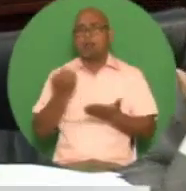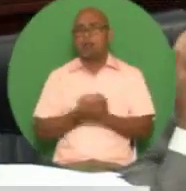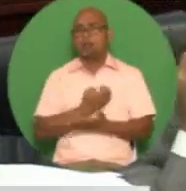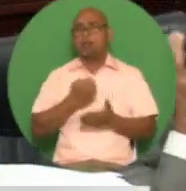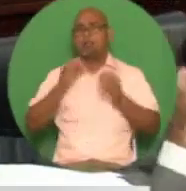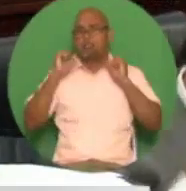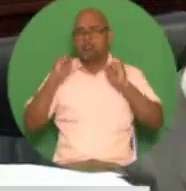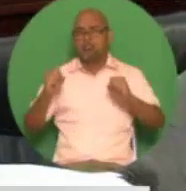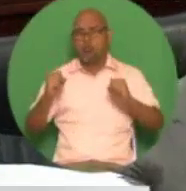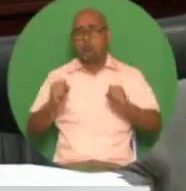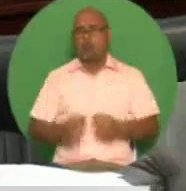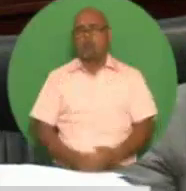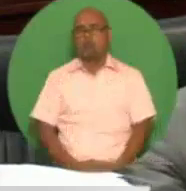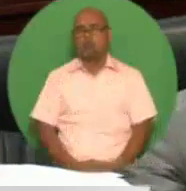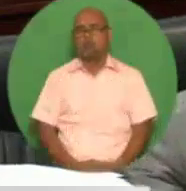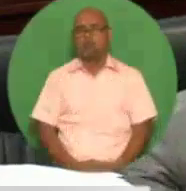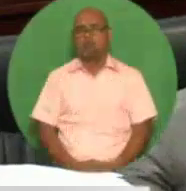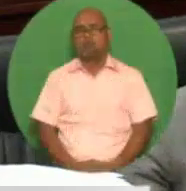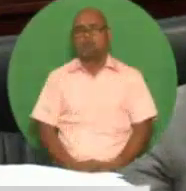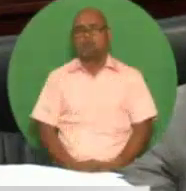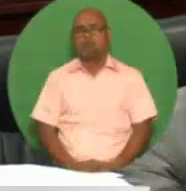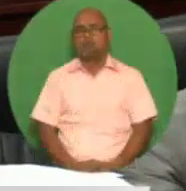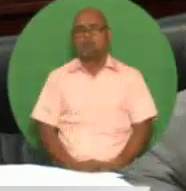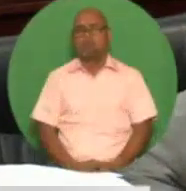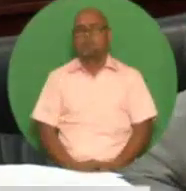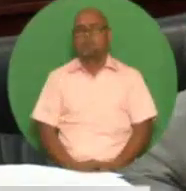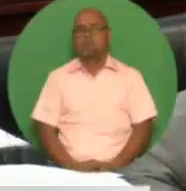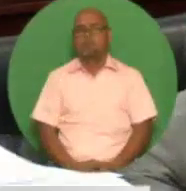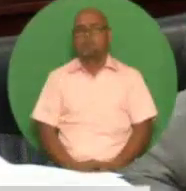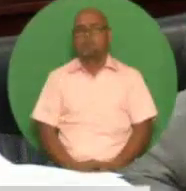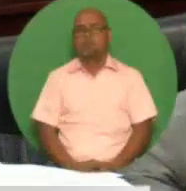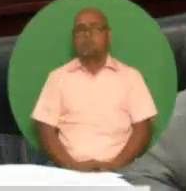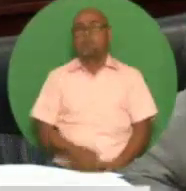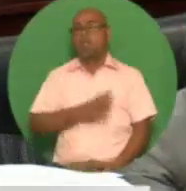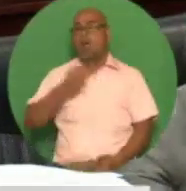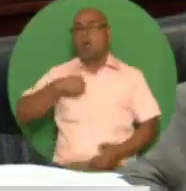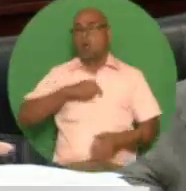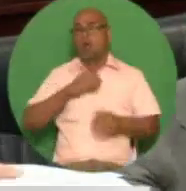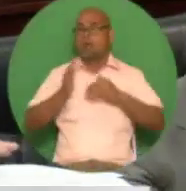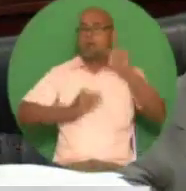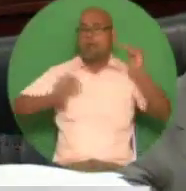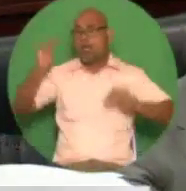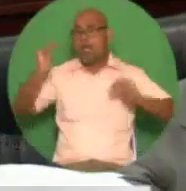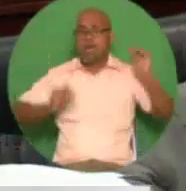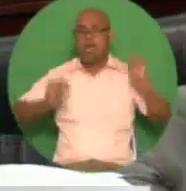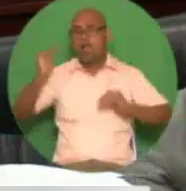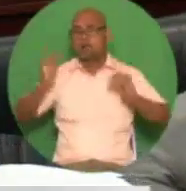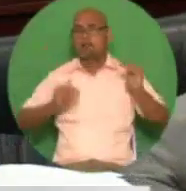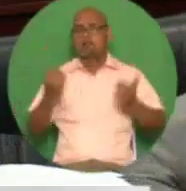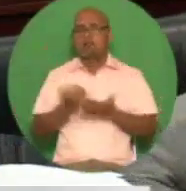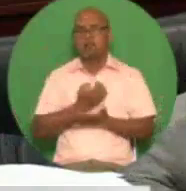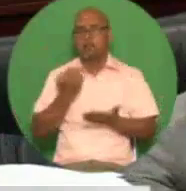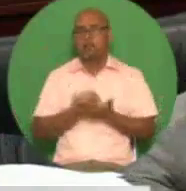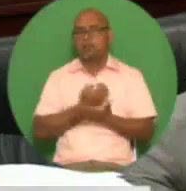policy which is aimed at achieving approximate fiscal balance over the medium term